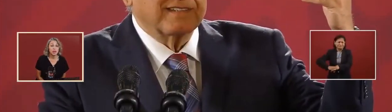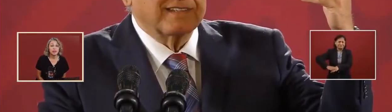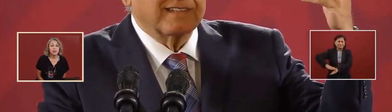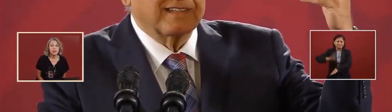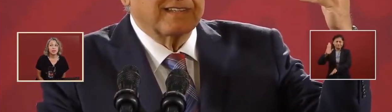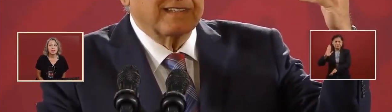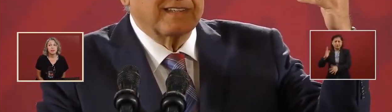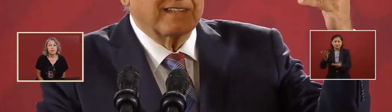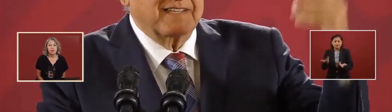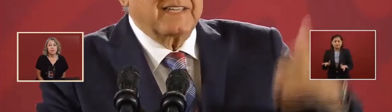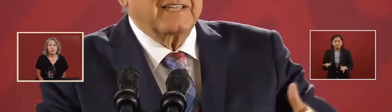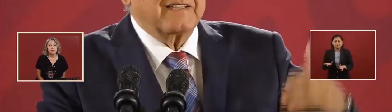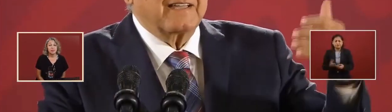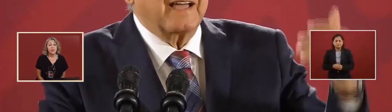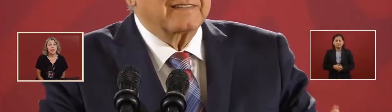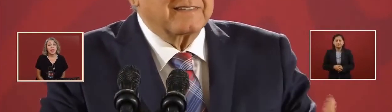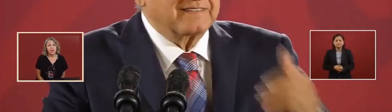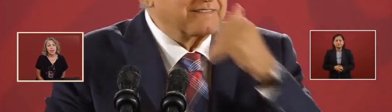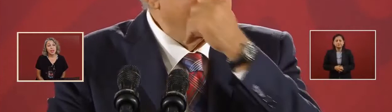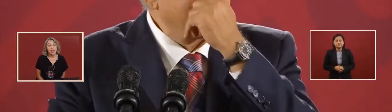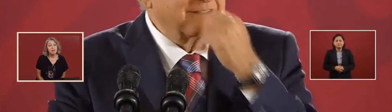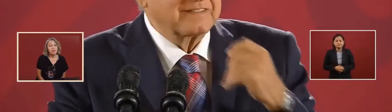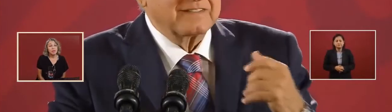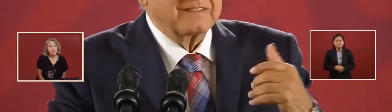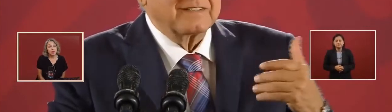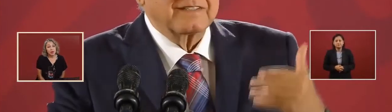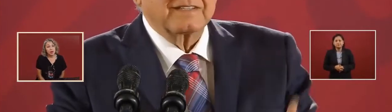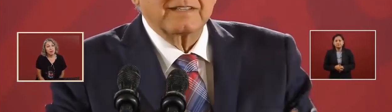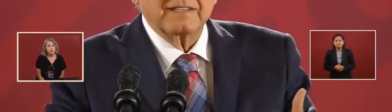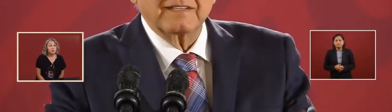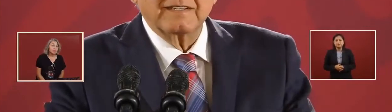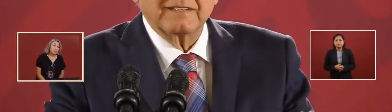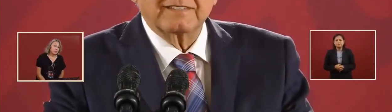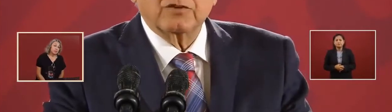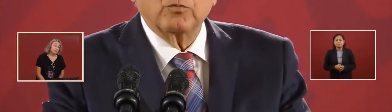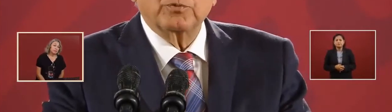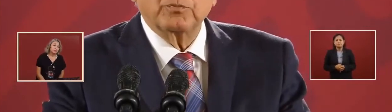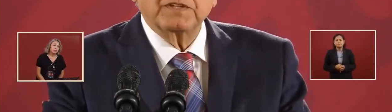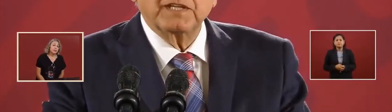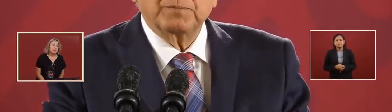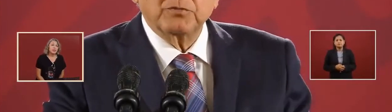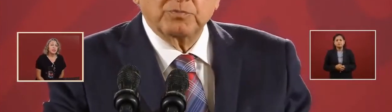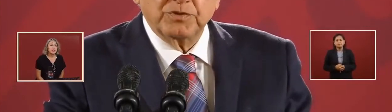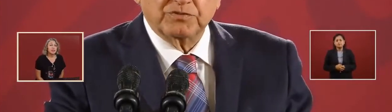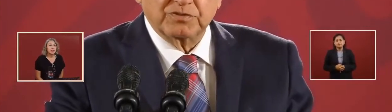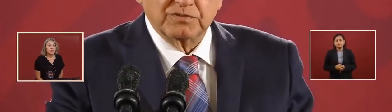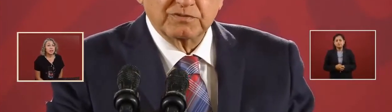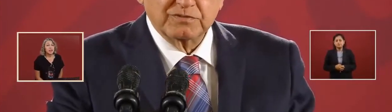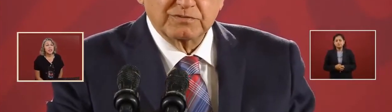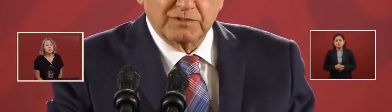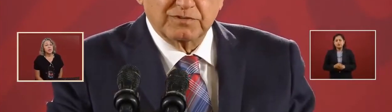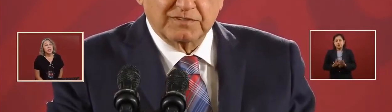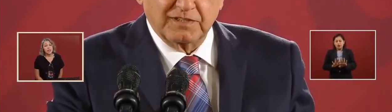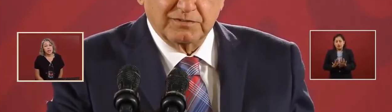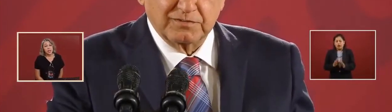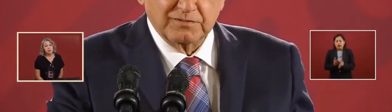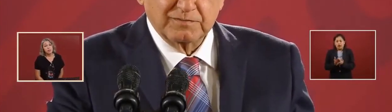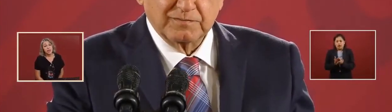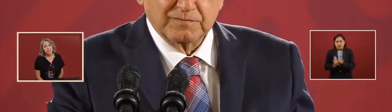And before, they committed a budget from the states.